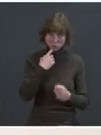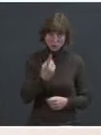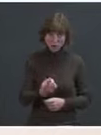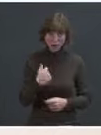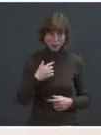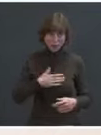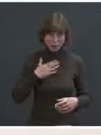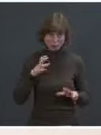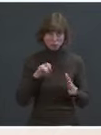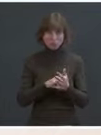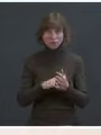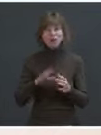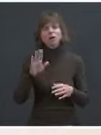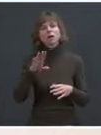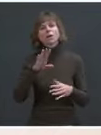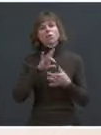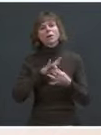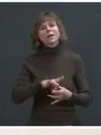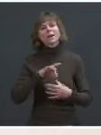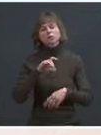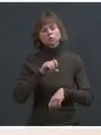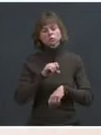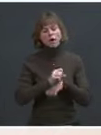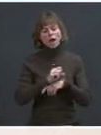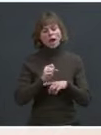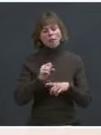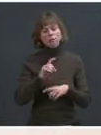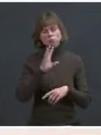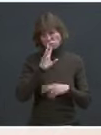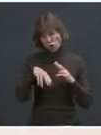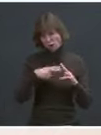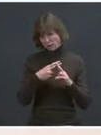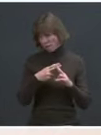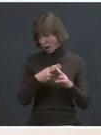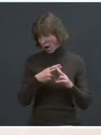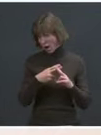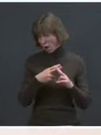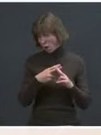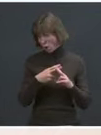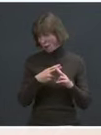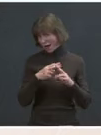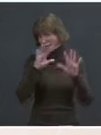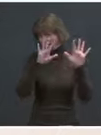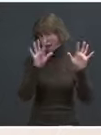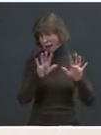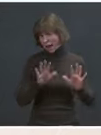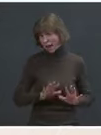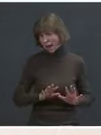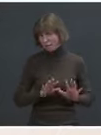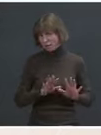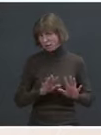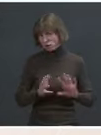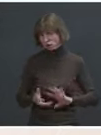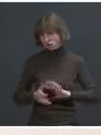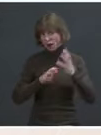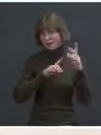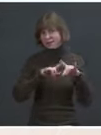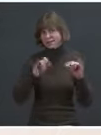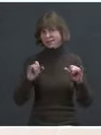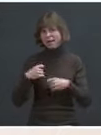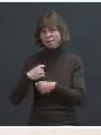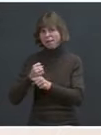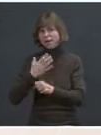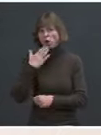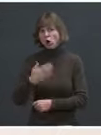on green jobs. You guys have talked a lot about tackling the climate crisis while creating good paying jobs. Now,